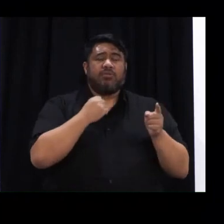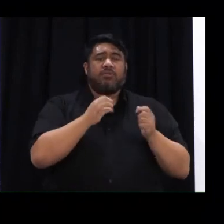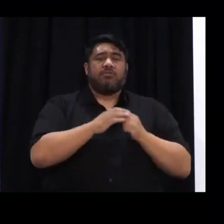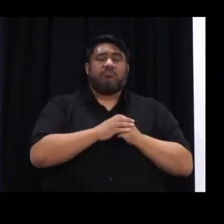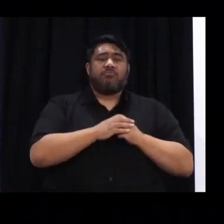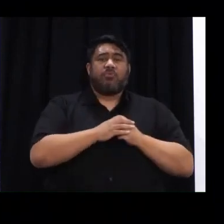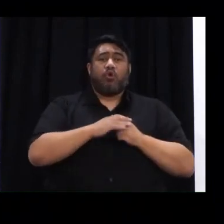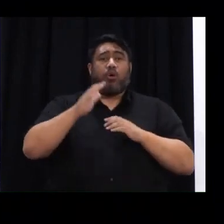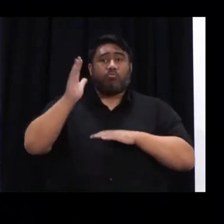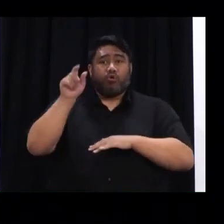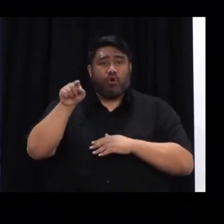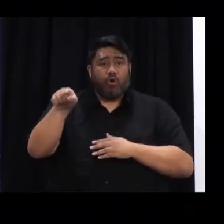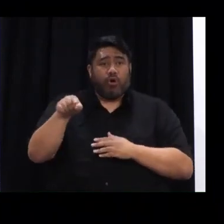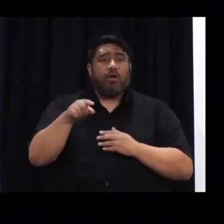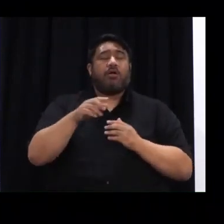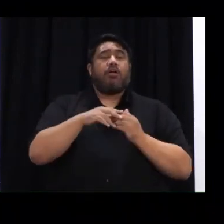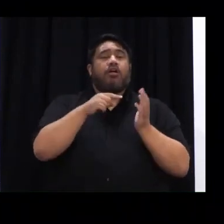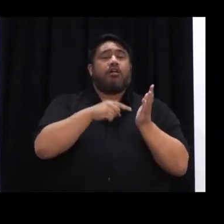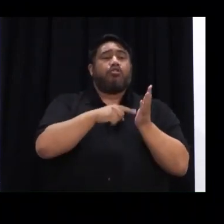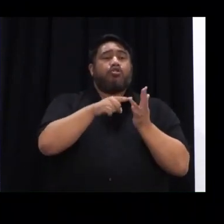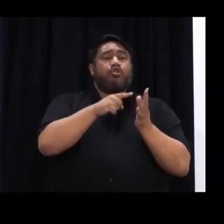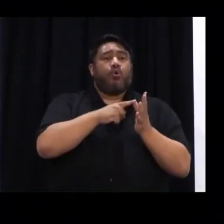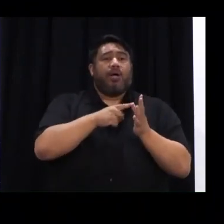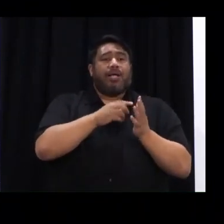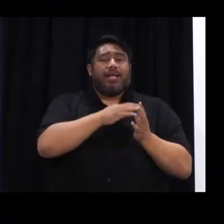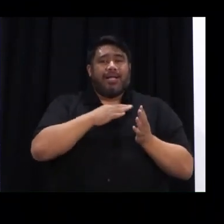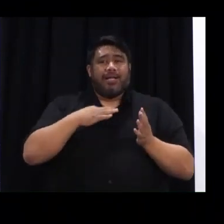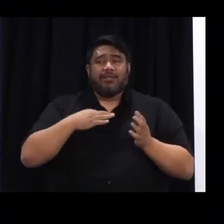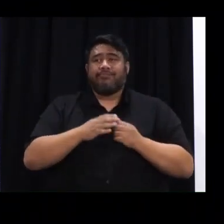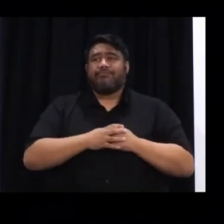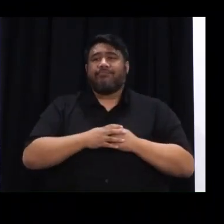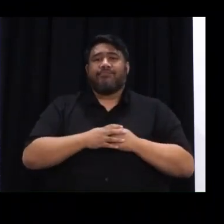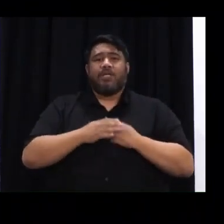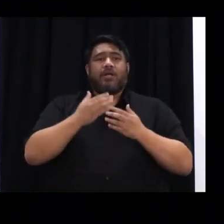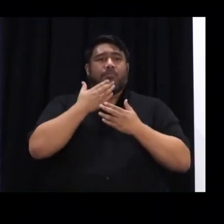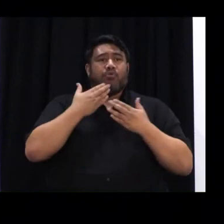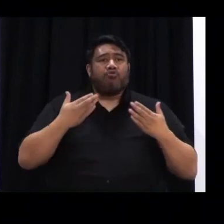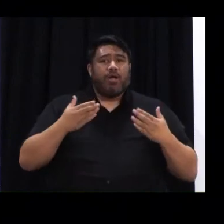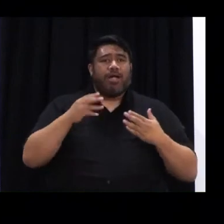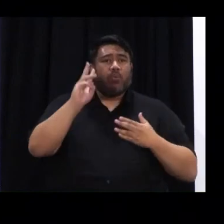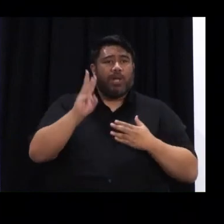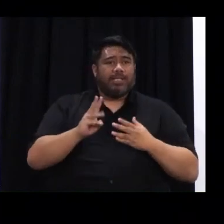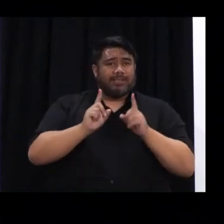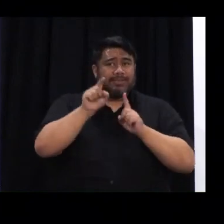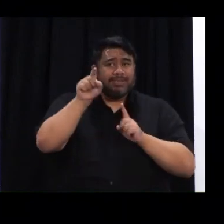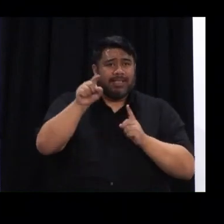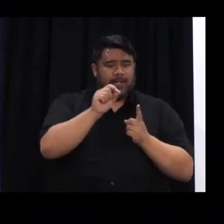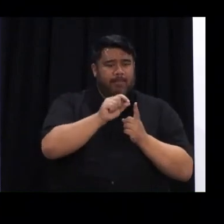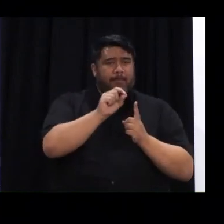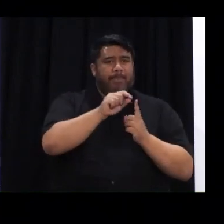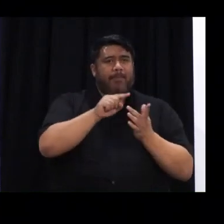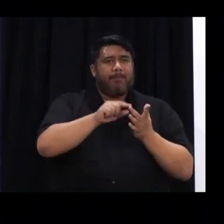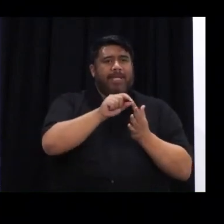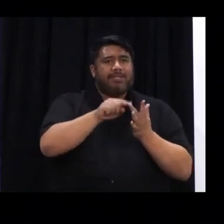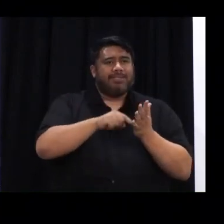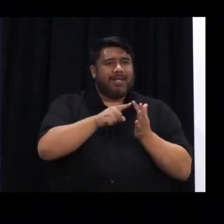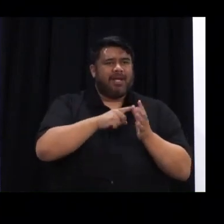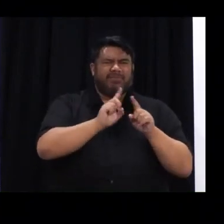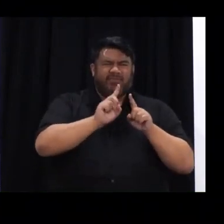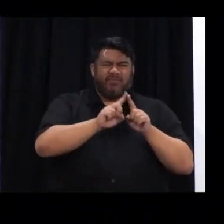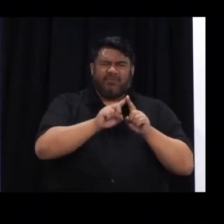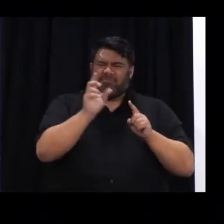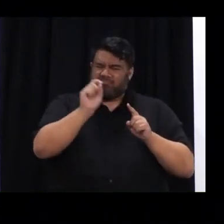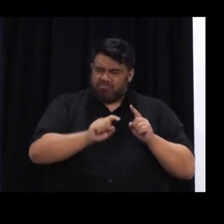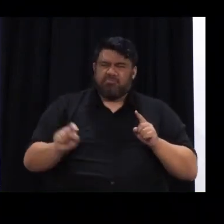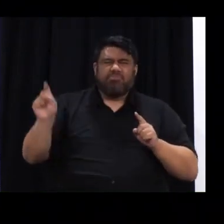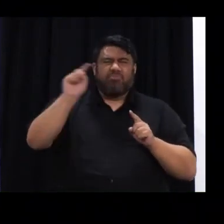Clinic in Porirua, and Pipitia Marae in Wellington, and a number of other sites around the country. So to everyone, if you're not yet